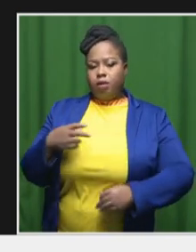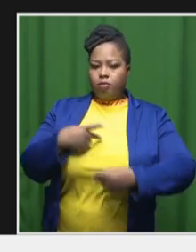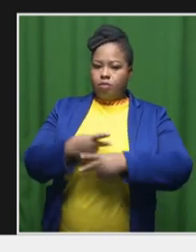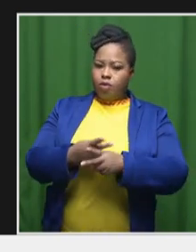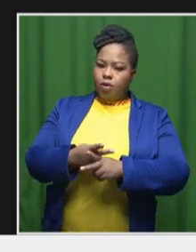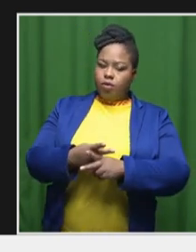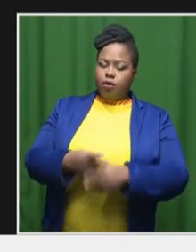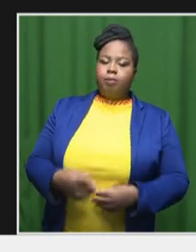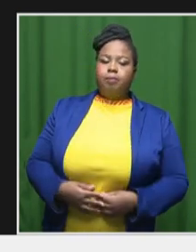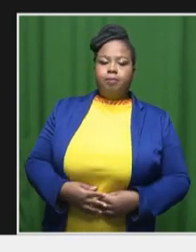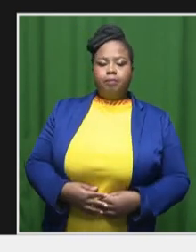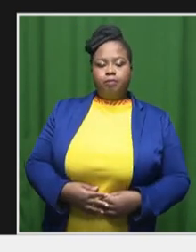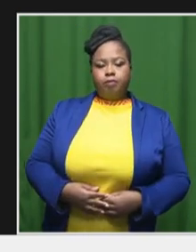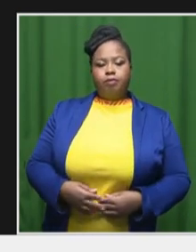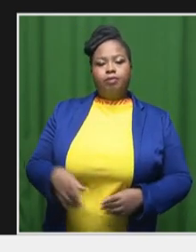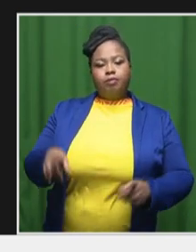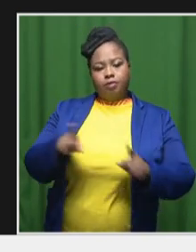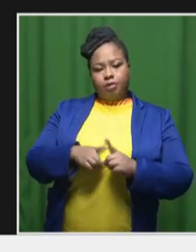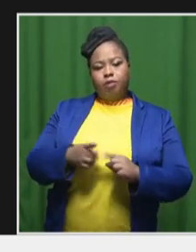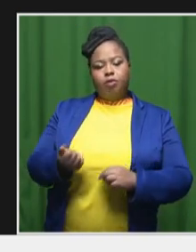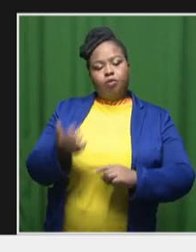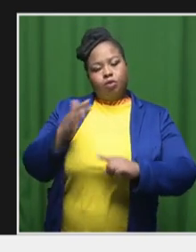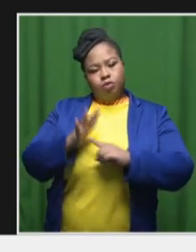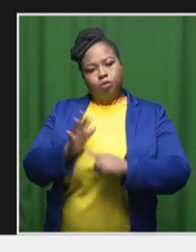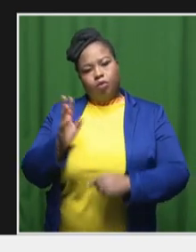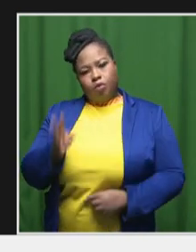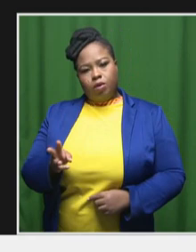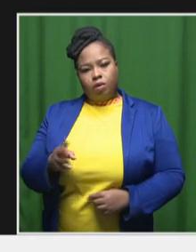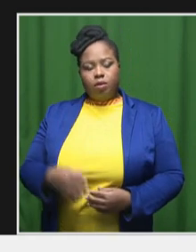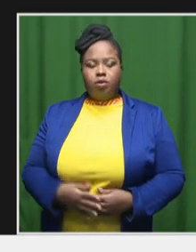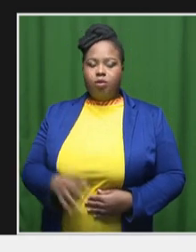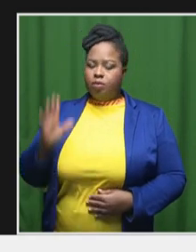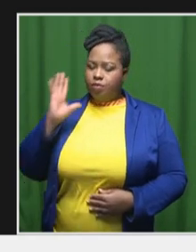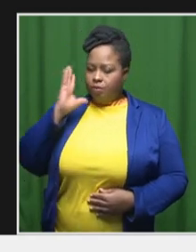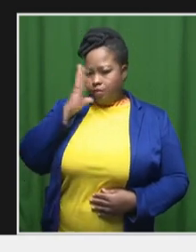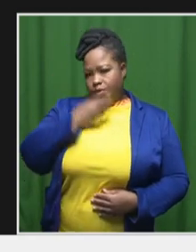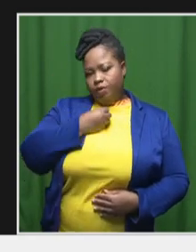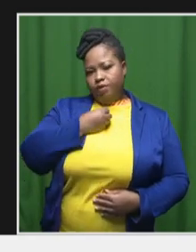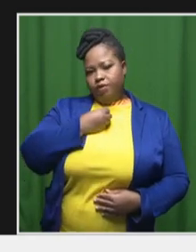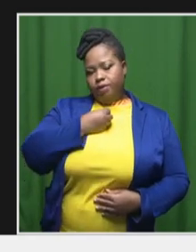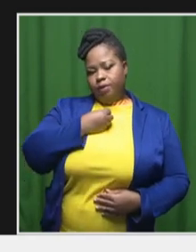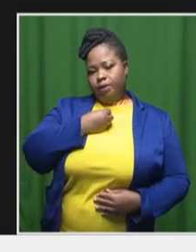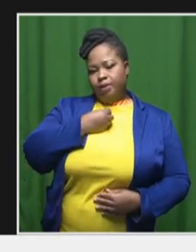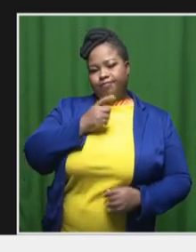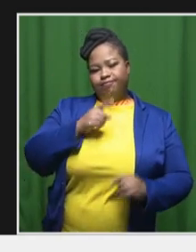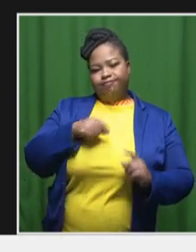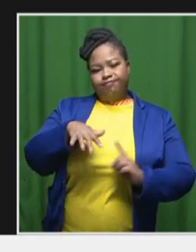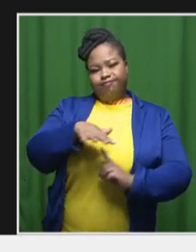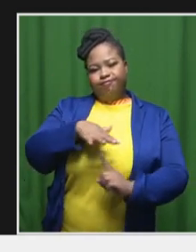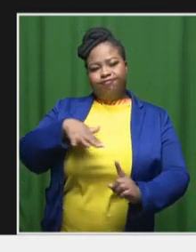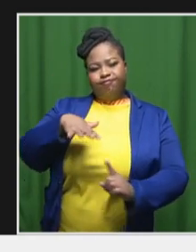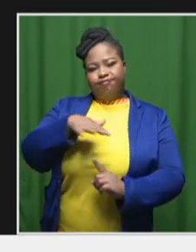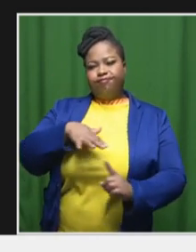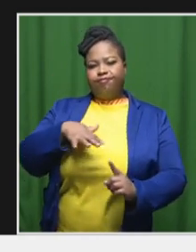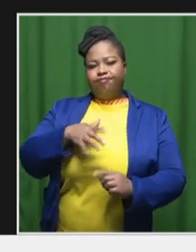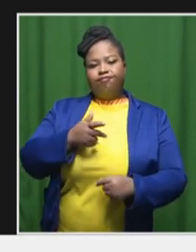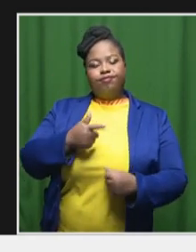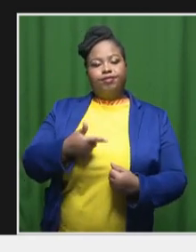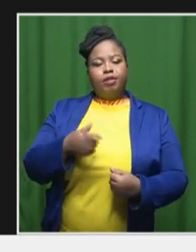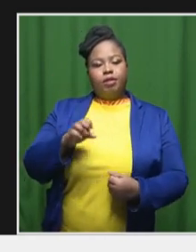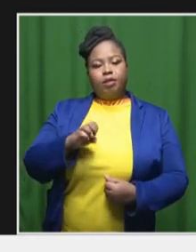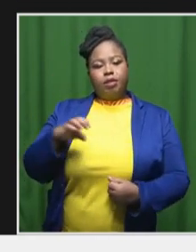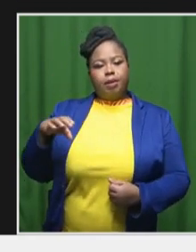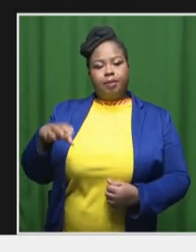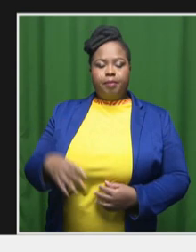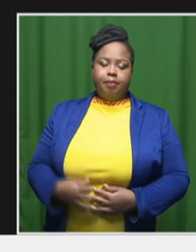it will also showcase and market the very beautiful scenarios in around our locations in the